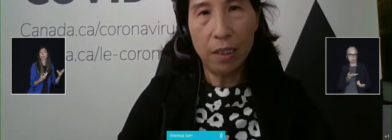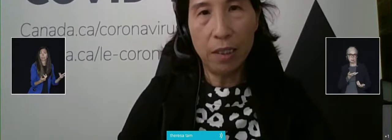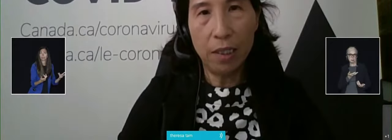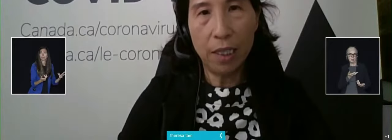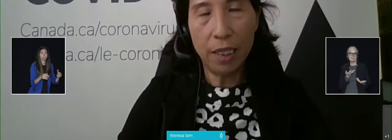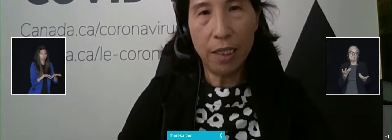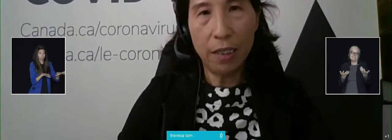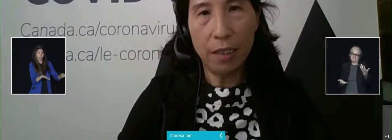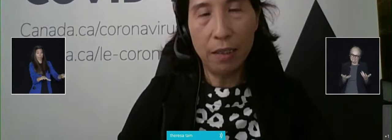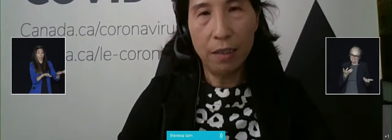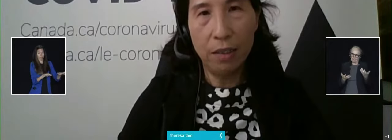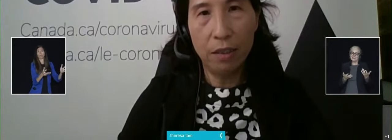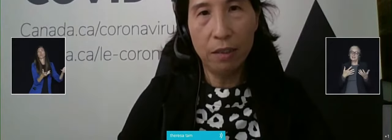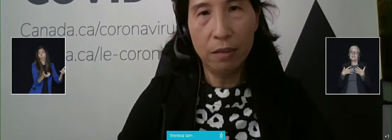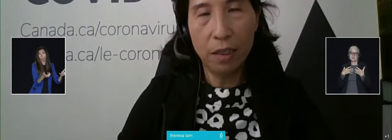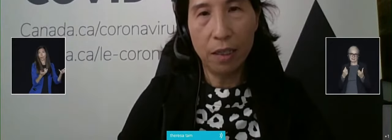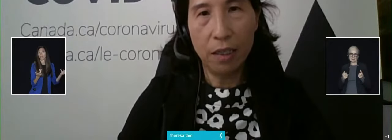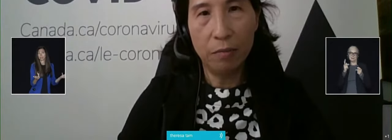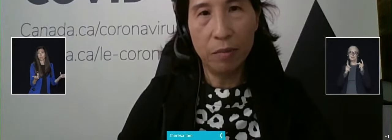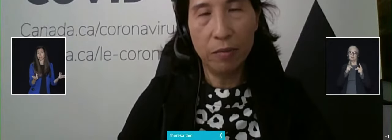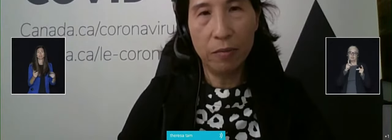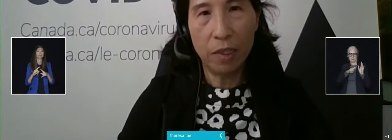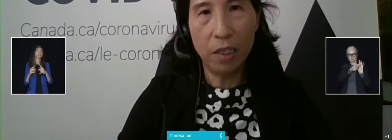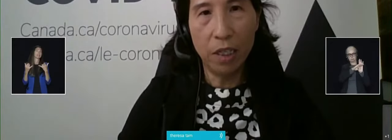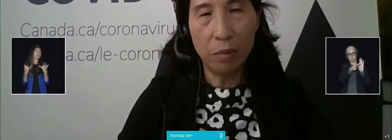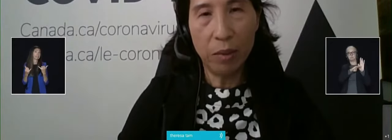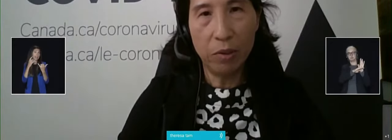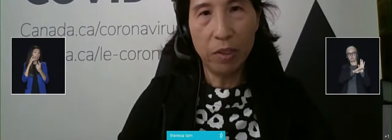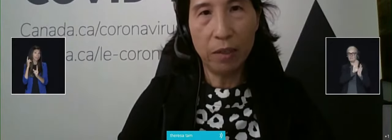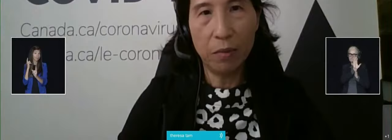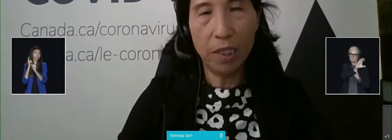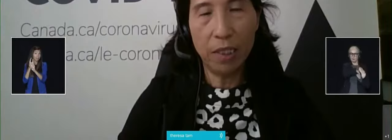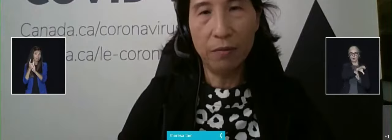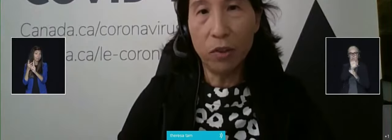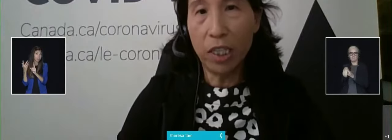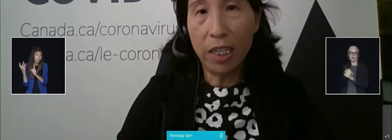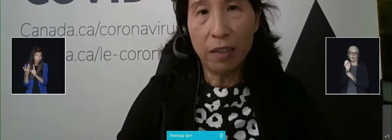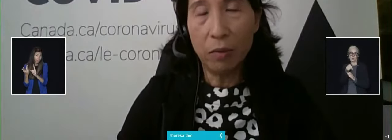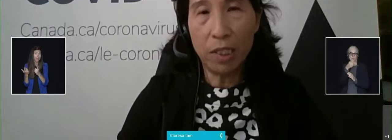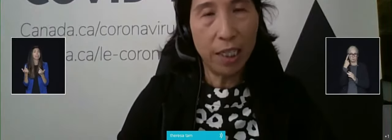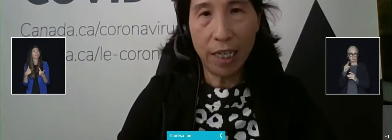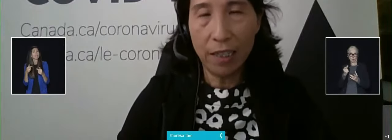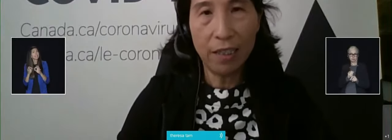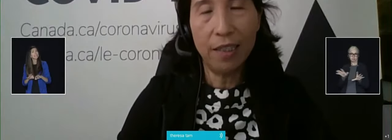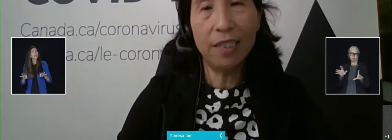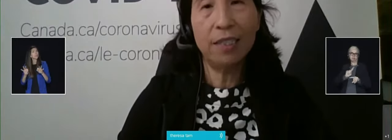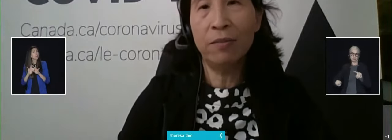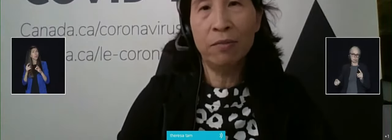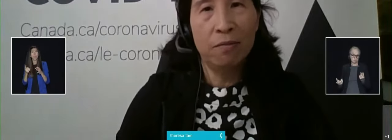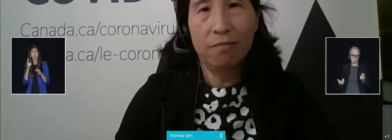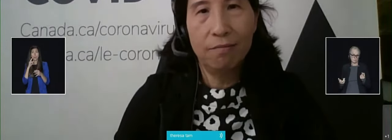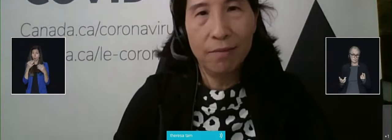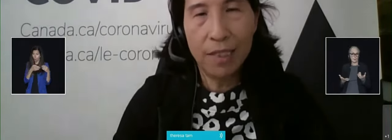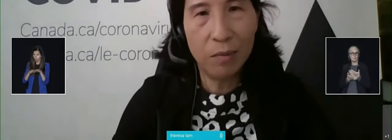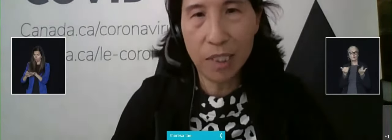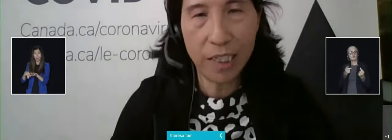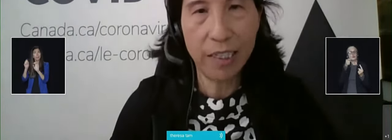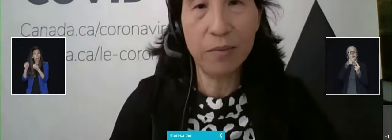presentation today is to alert people that we can avoid that. Once again, it